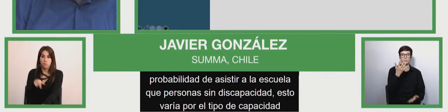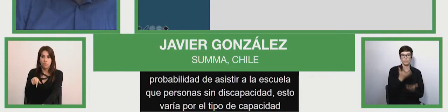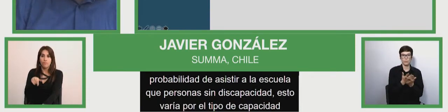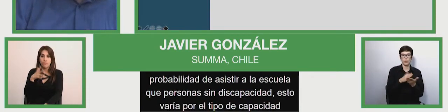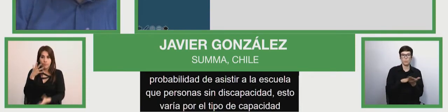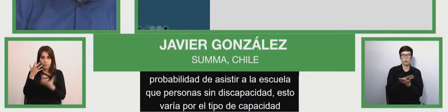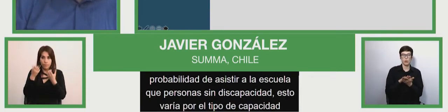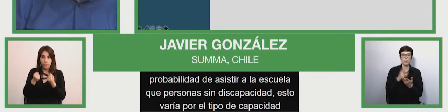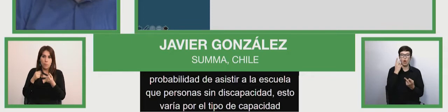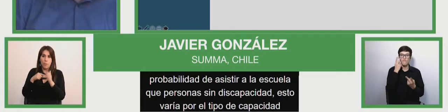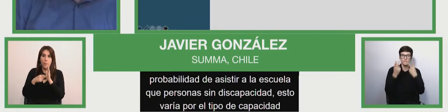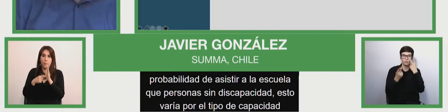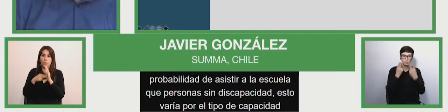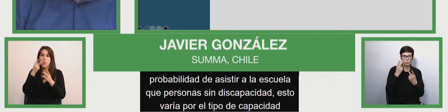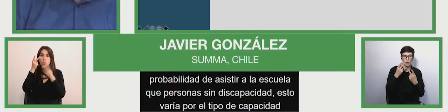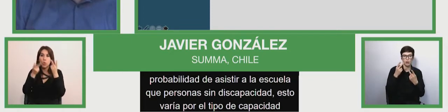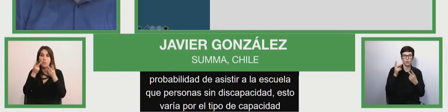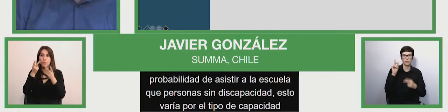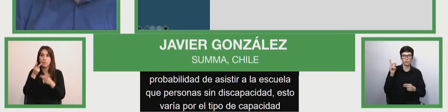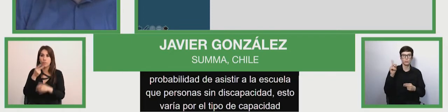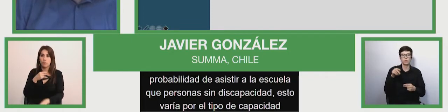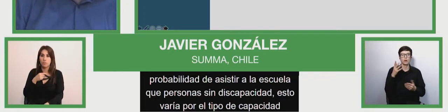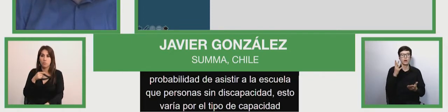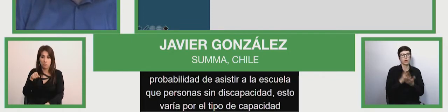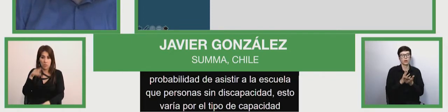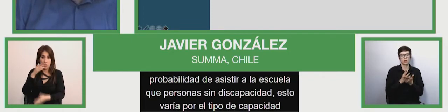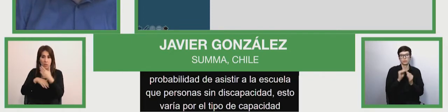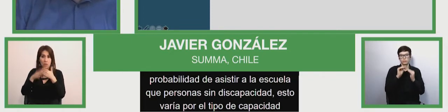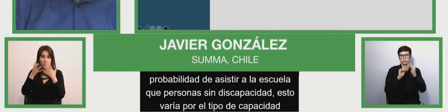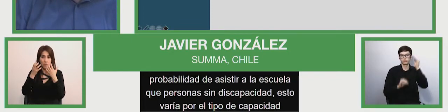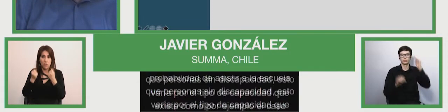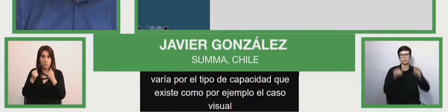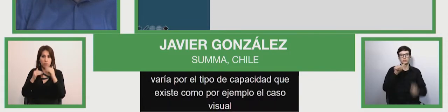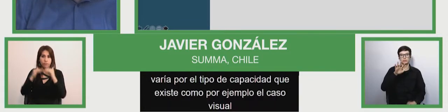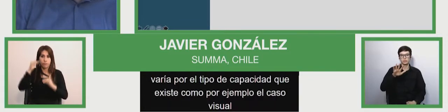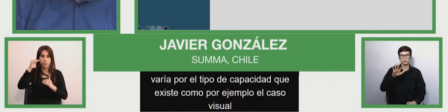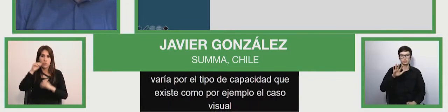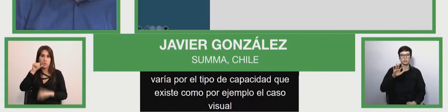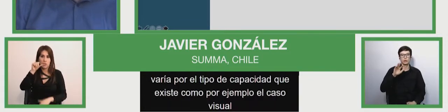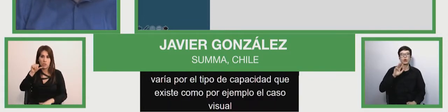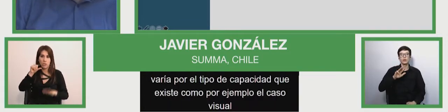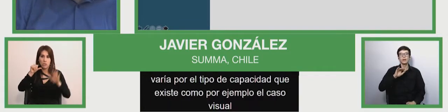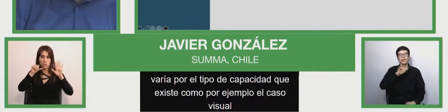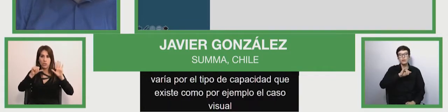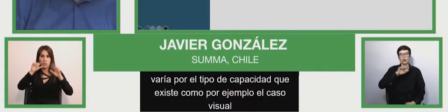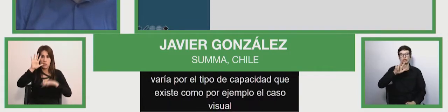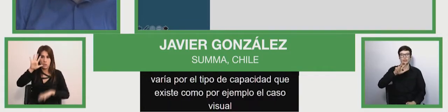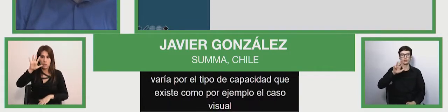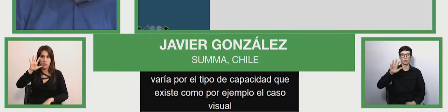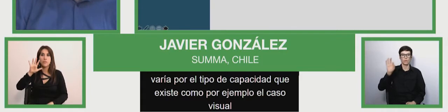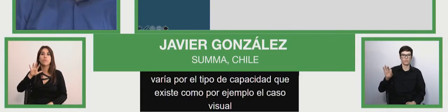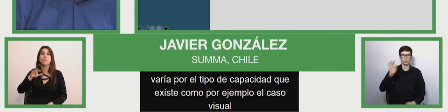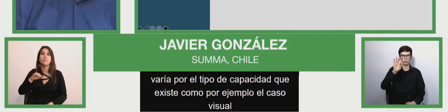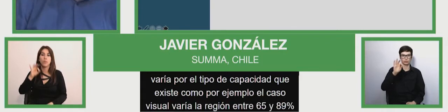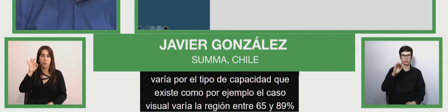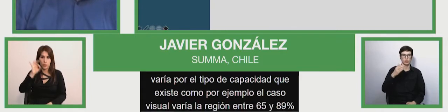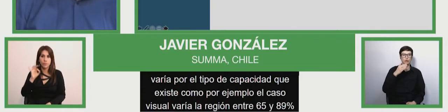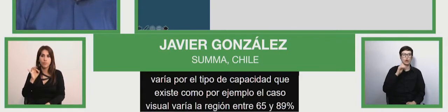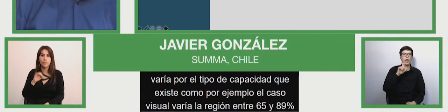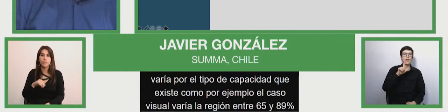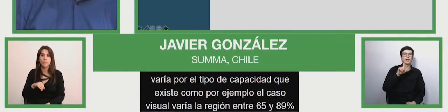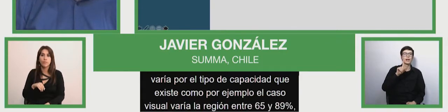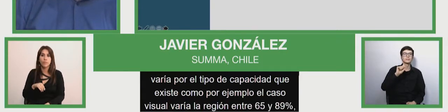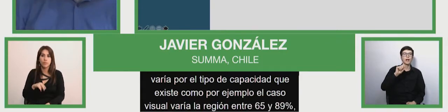We change the region from 85 to 95, except in Salvador and Brazil. The